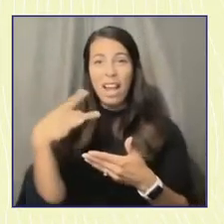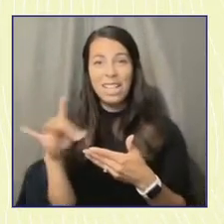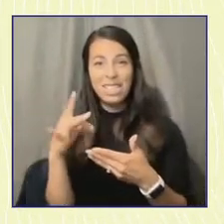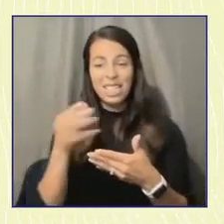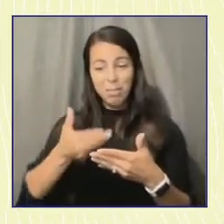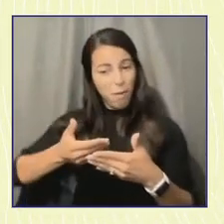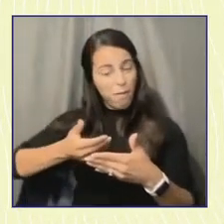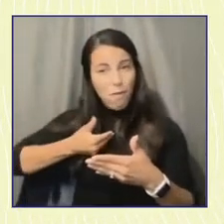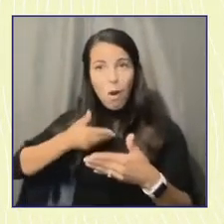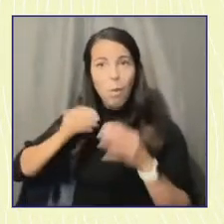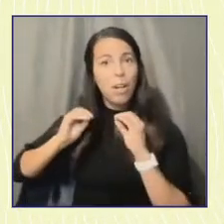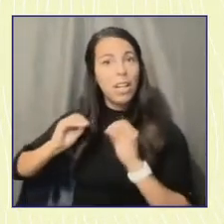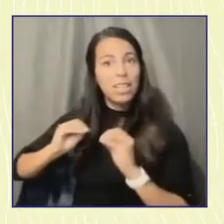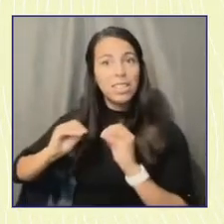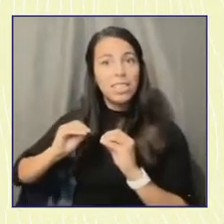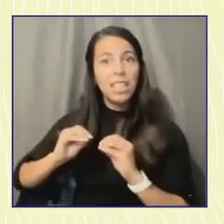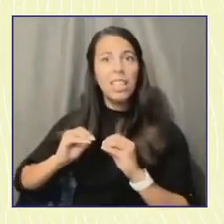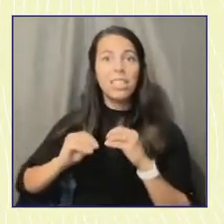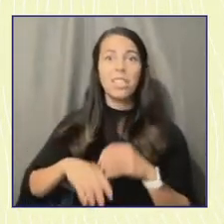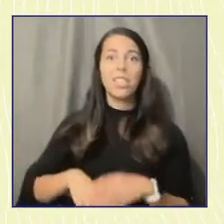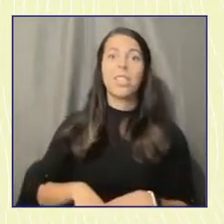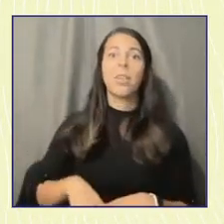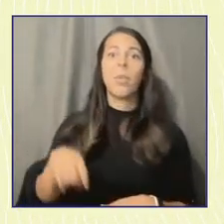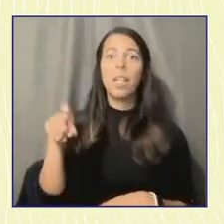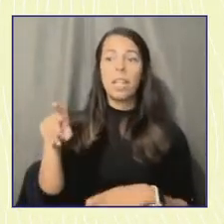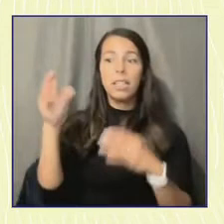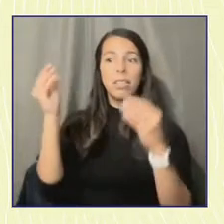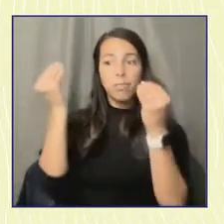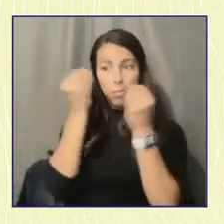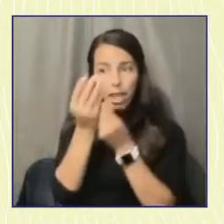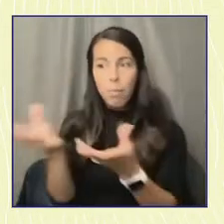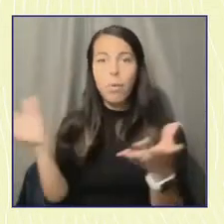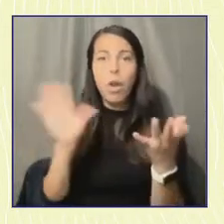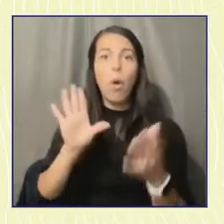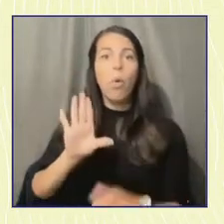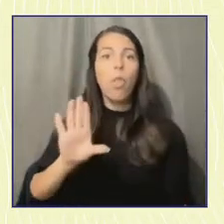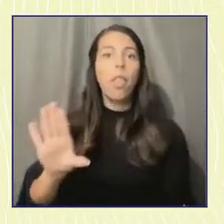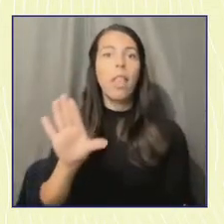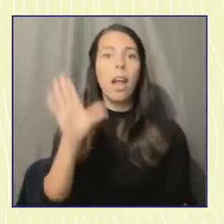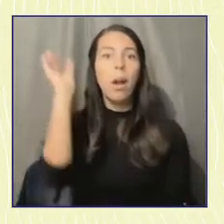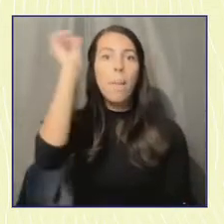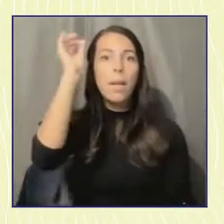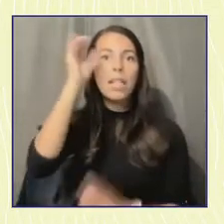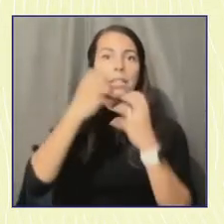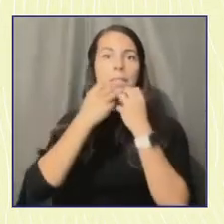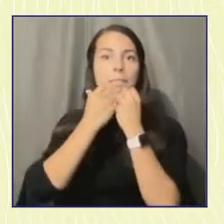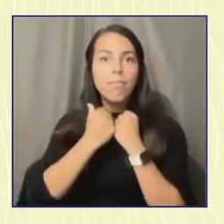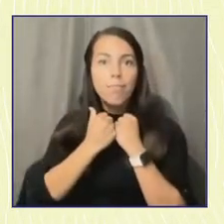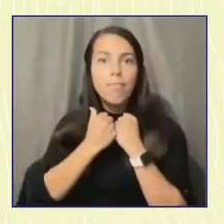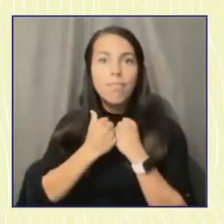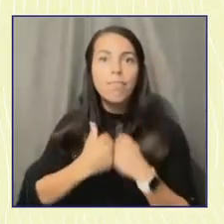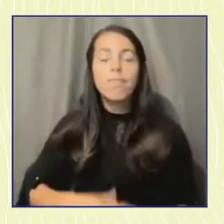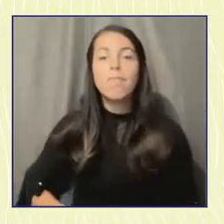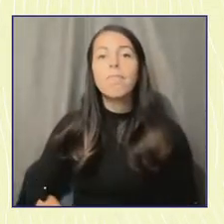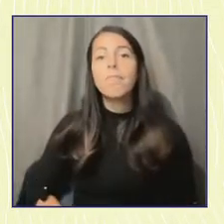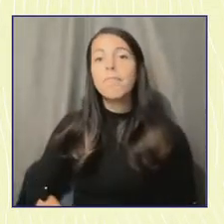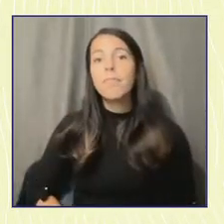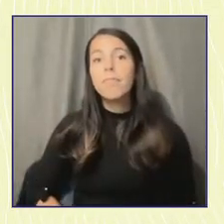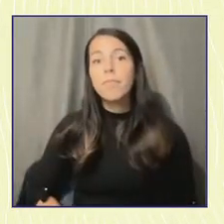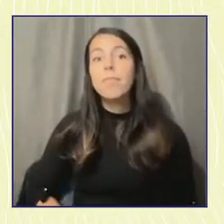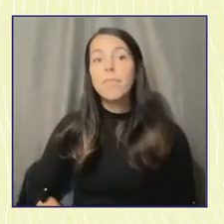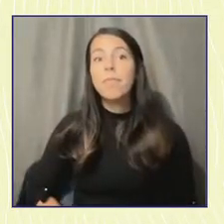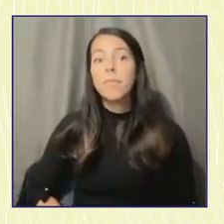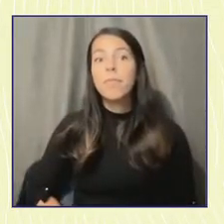children of every age that their views and voices matter. Circle makes several powerful recommendations for not only